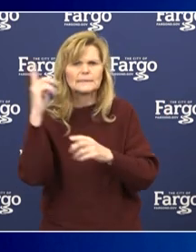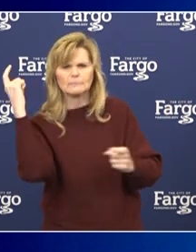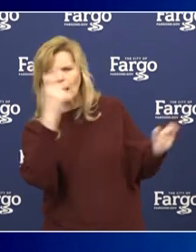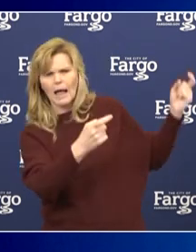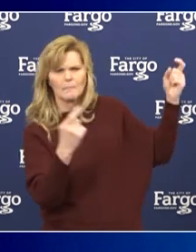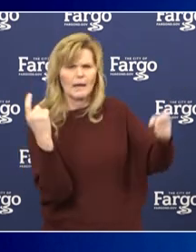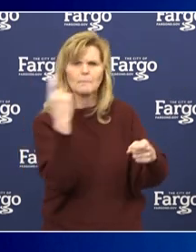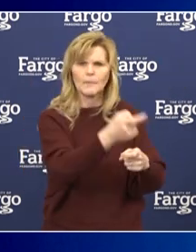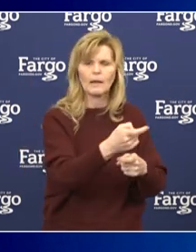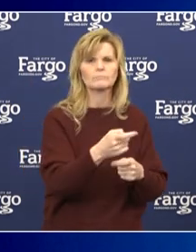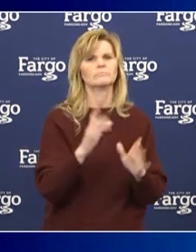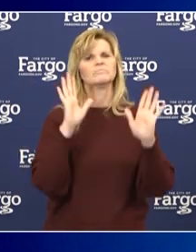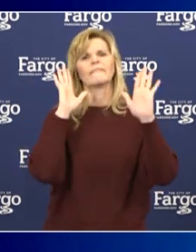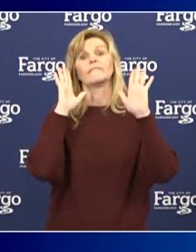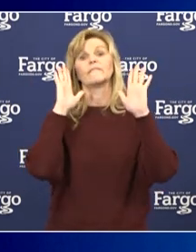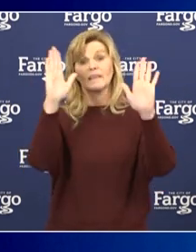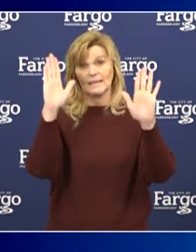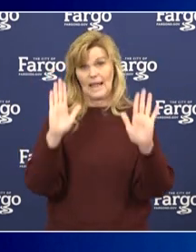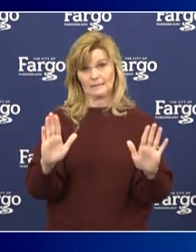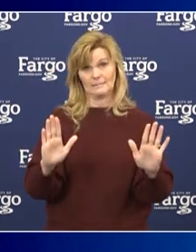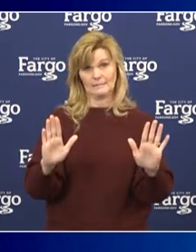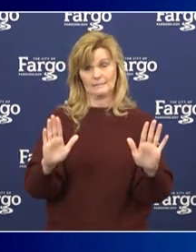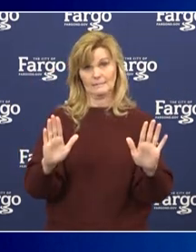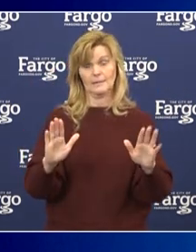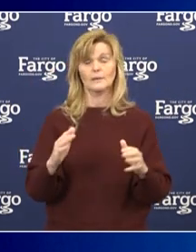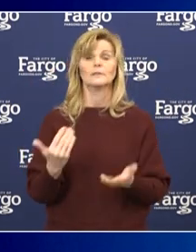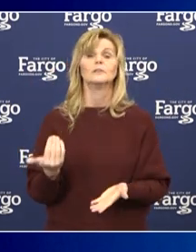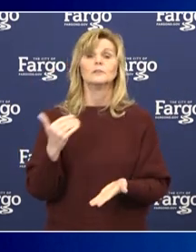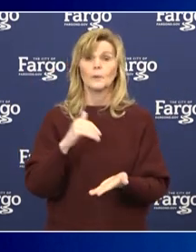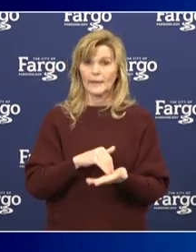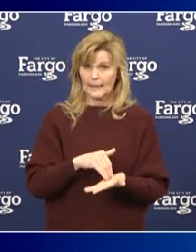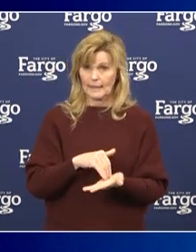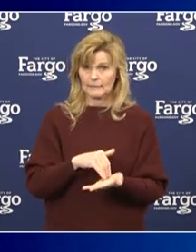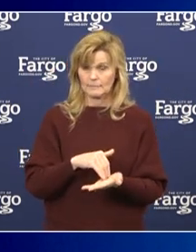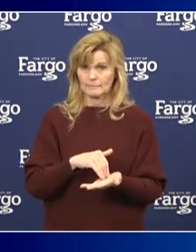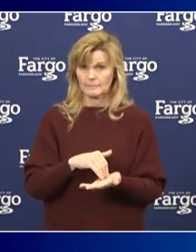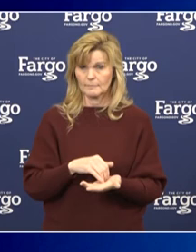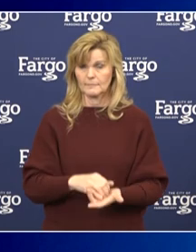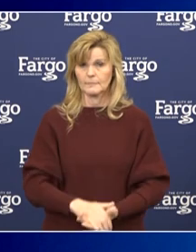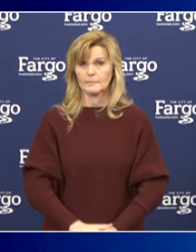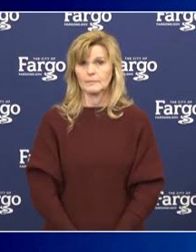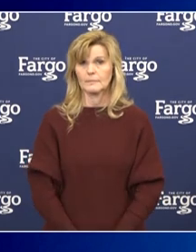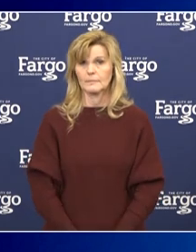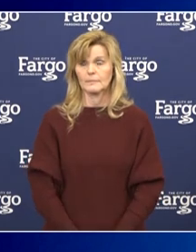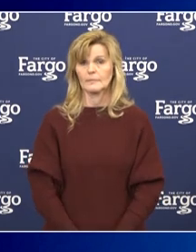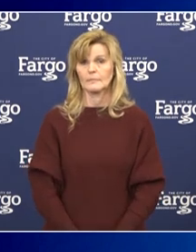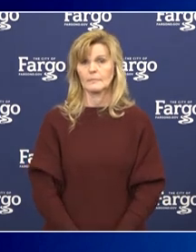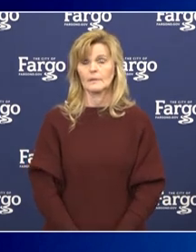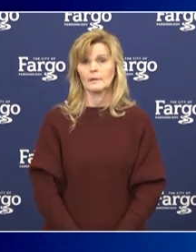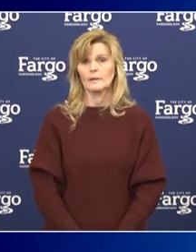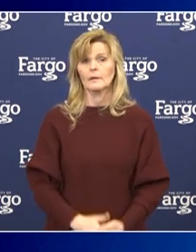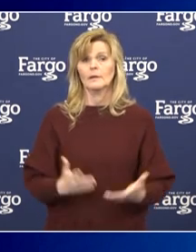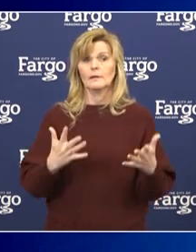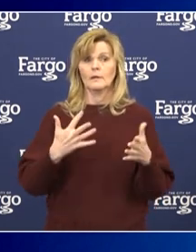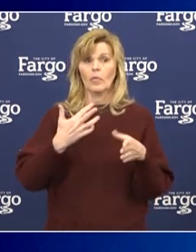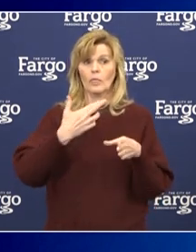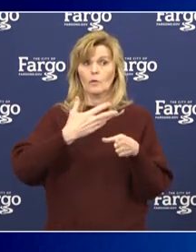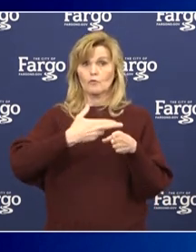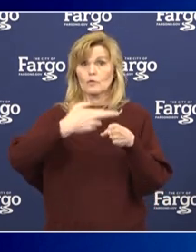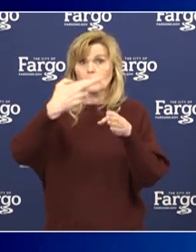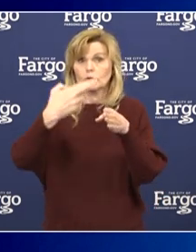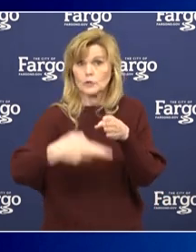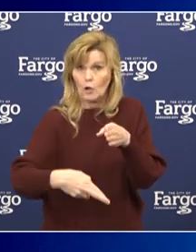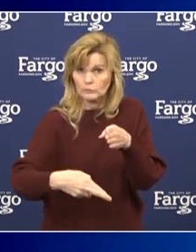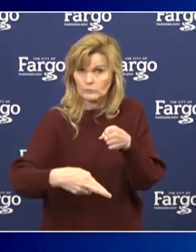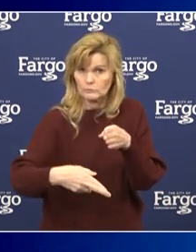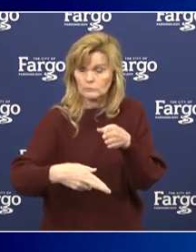I think that's just fantastic. So again, the outcome of this continues